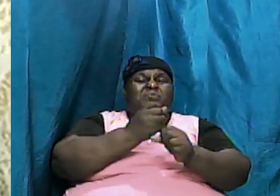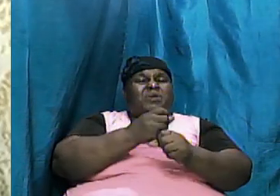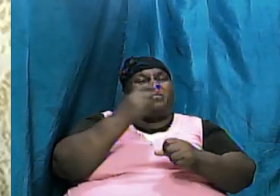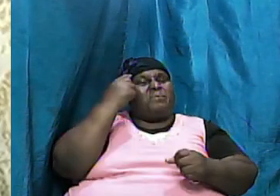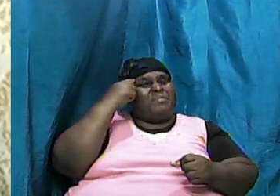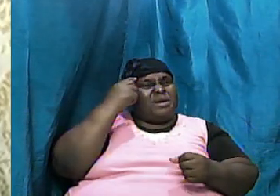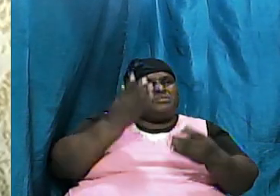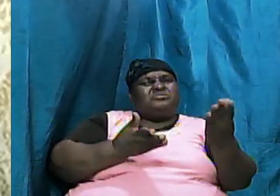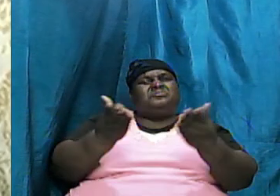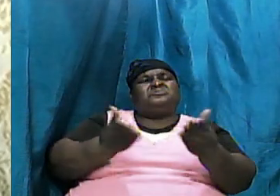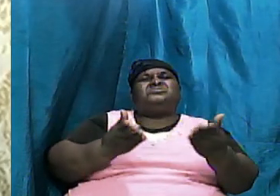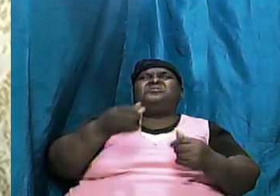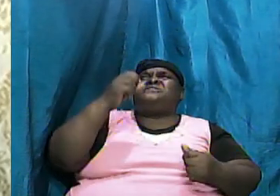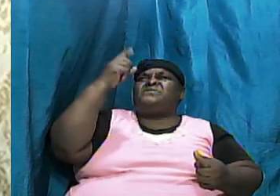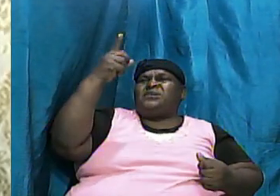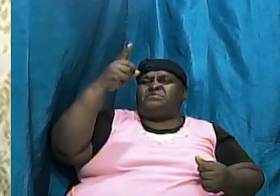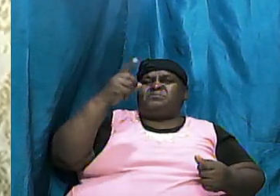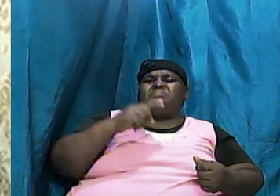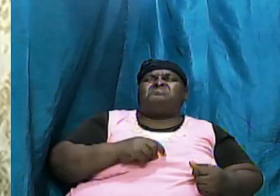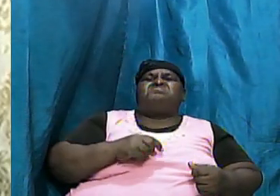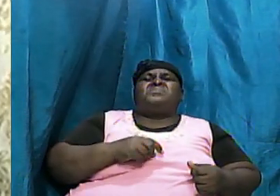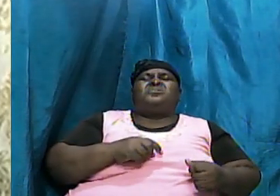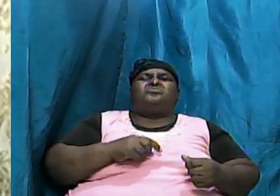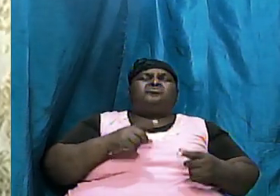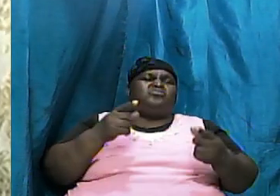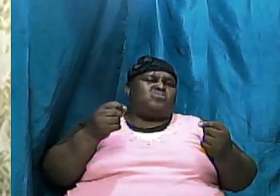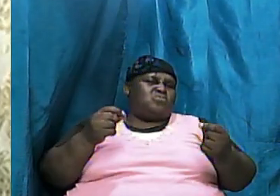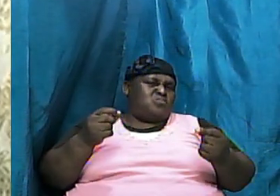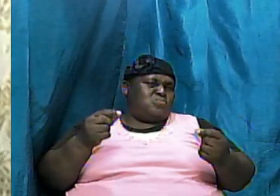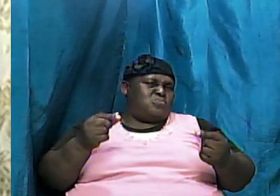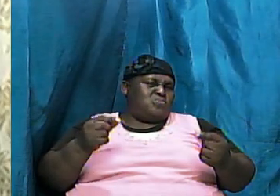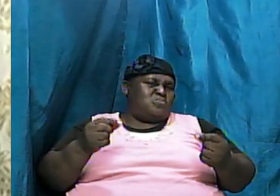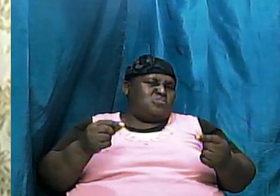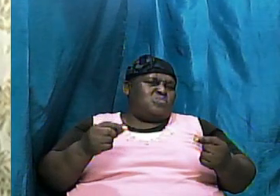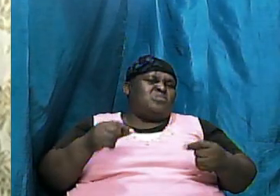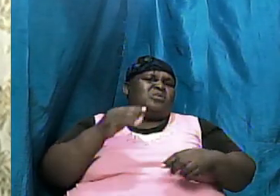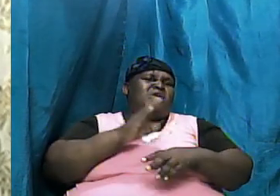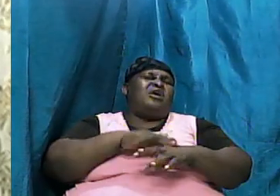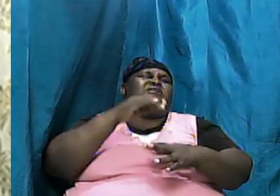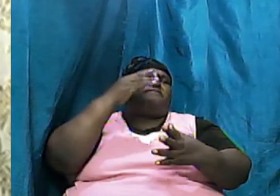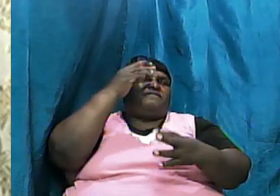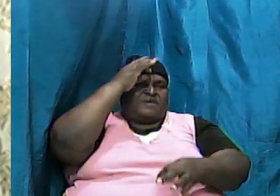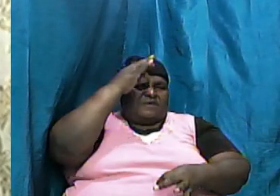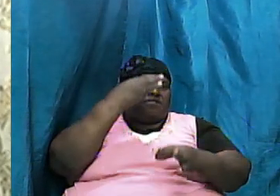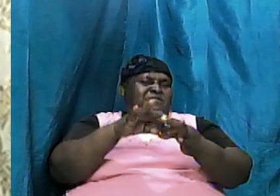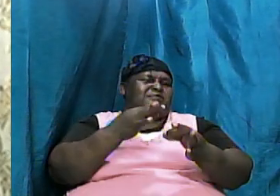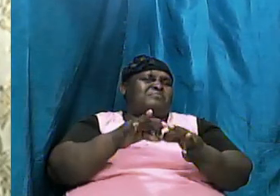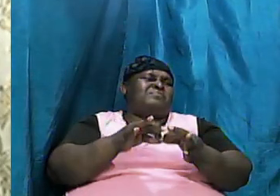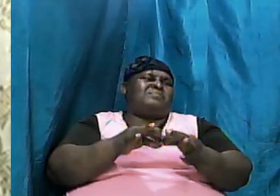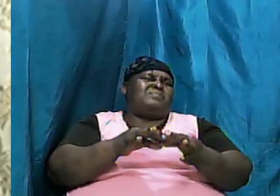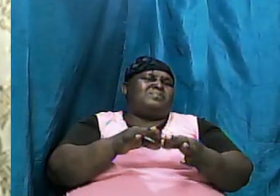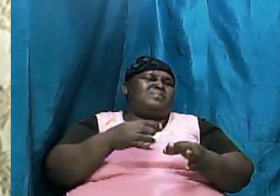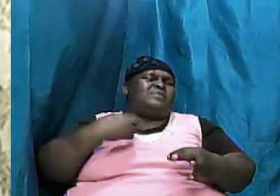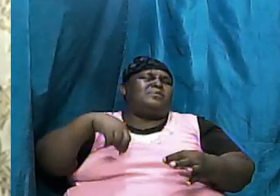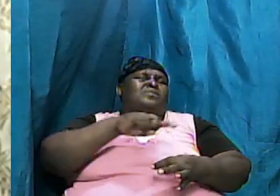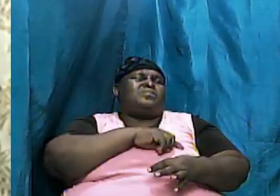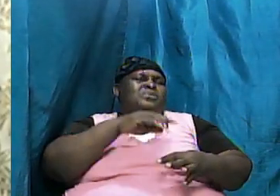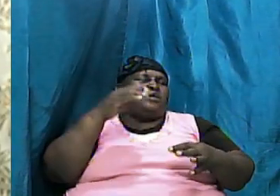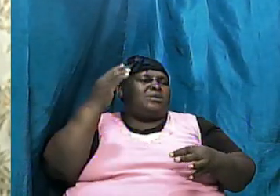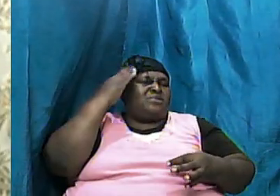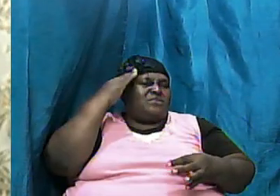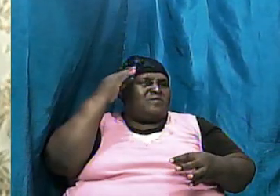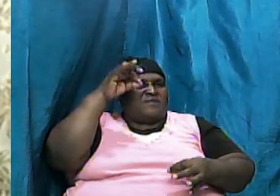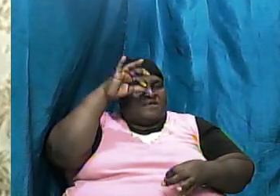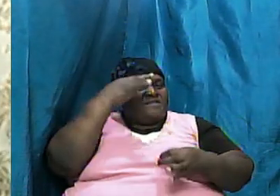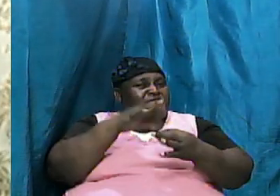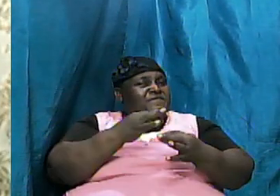serve him are going to do it on the basis of faith because we know that faith comes by hearing